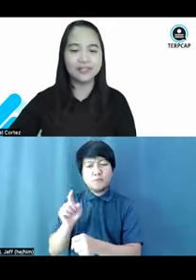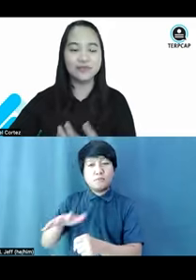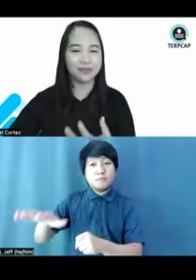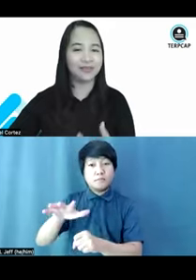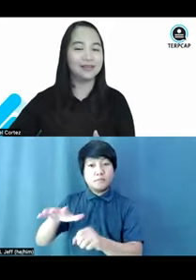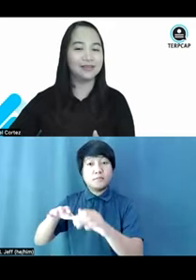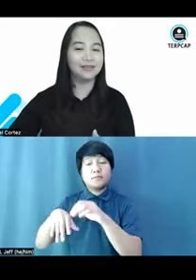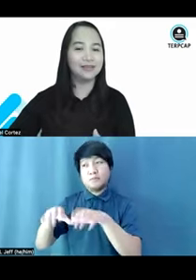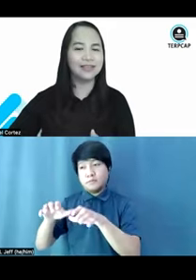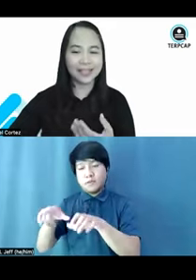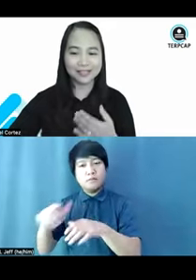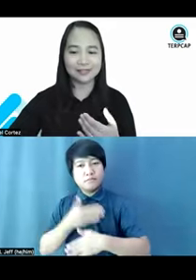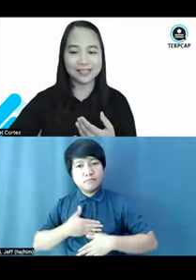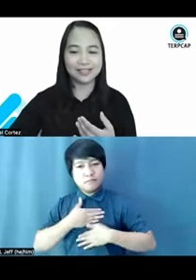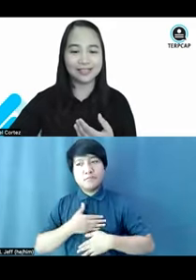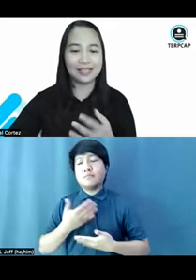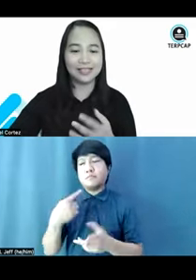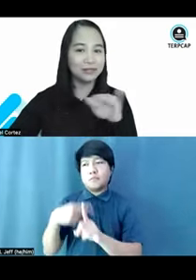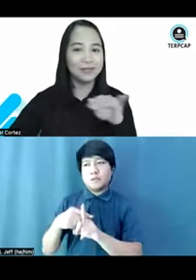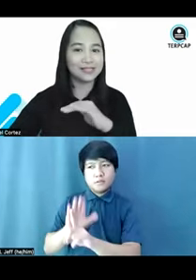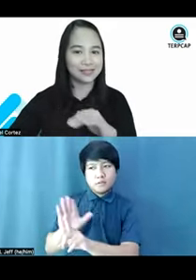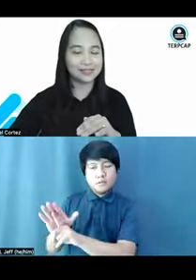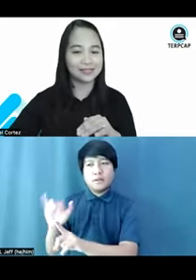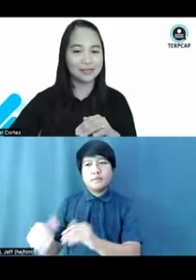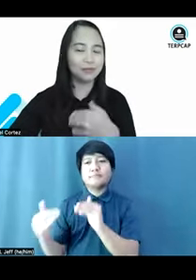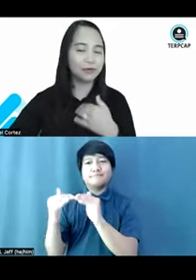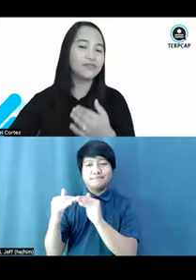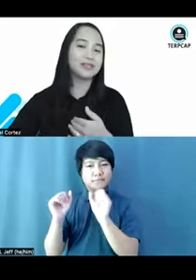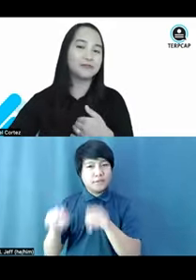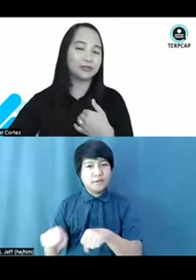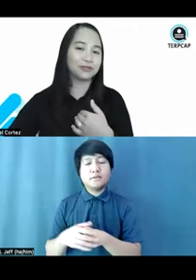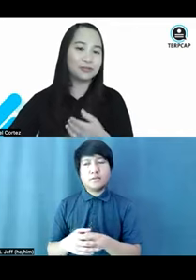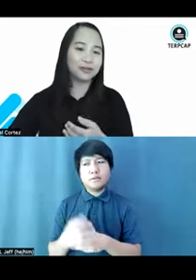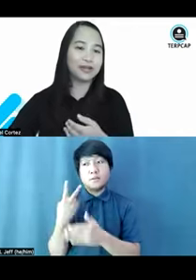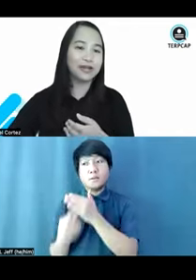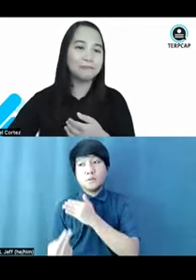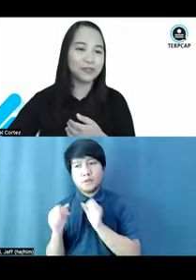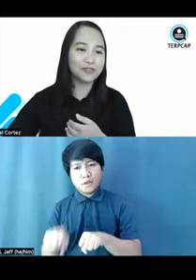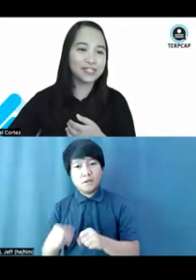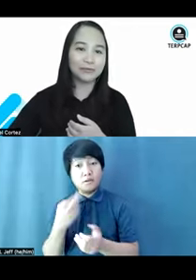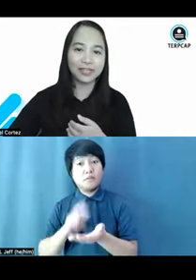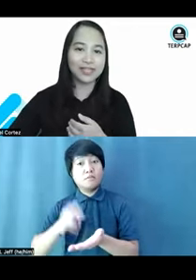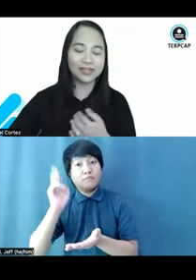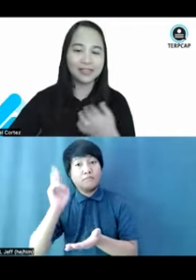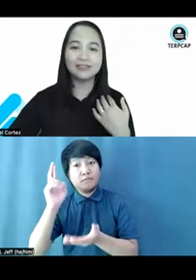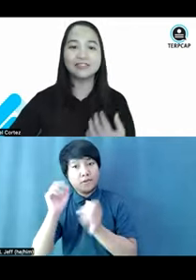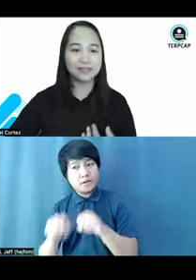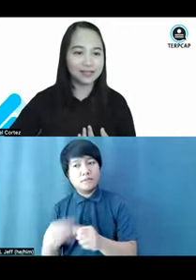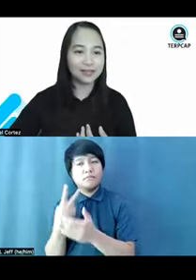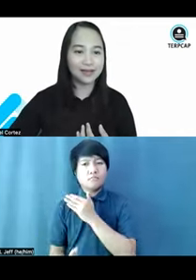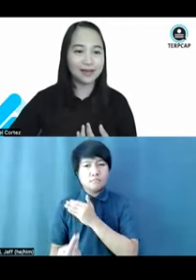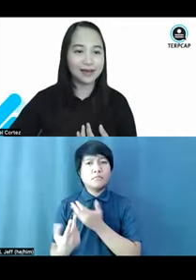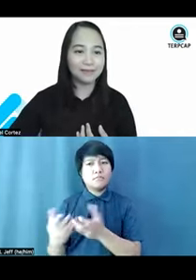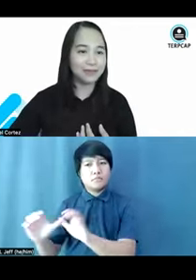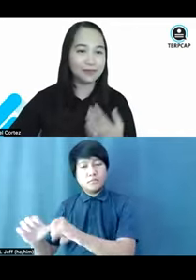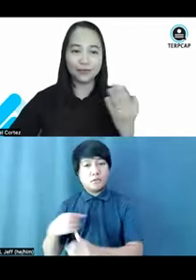enjoy and exercise that equal basis. You know, both of us can report to work. Both of us can work in any industry.